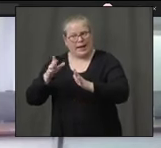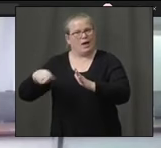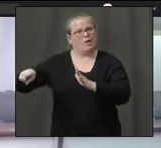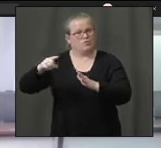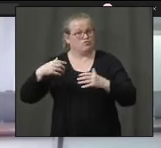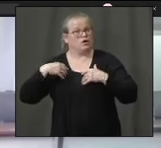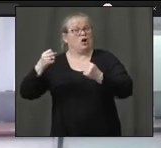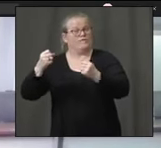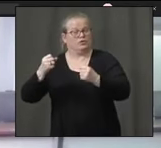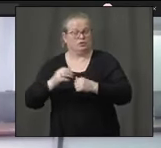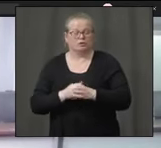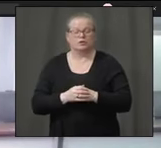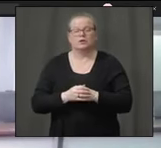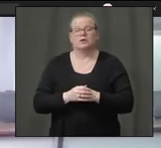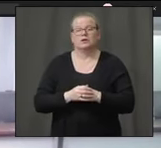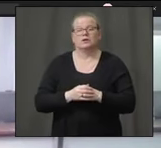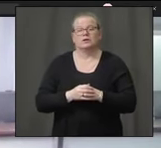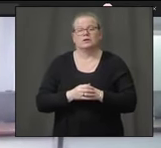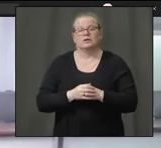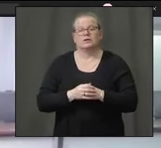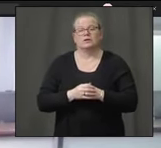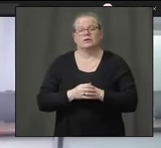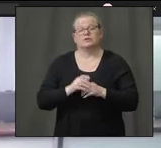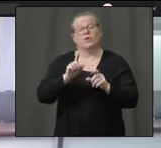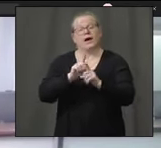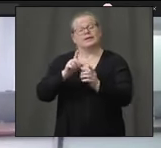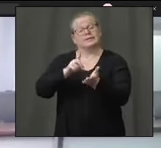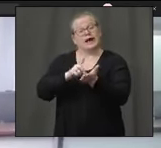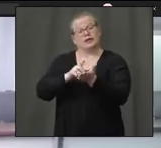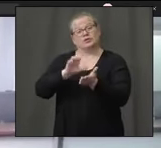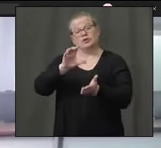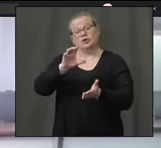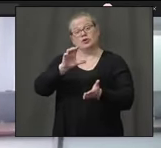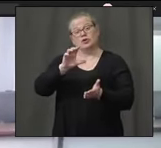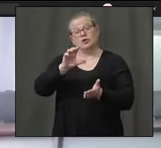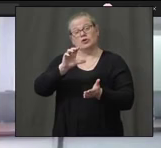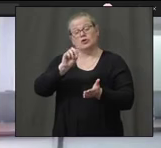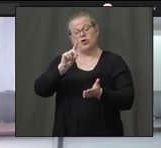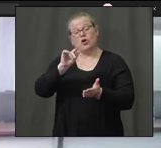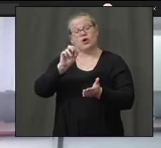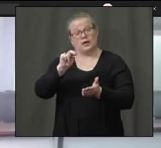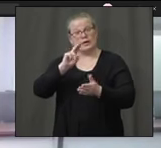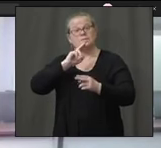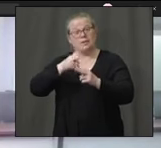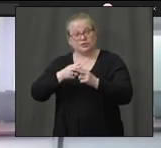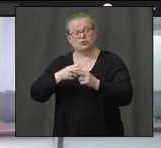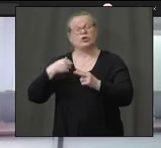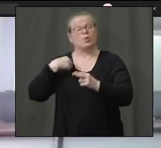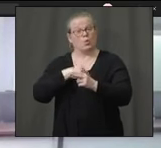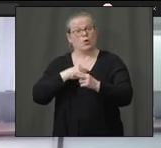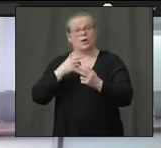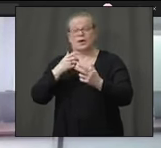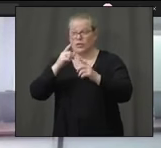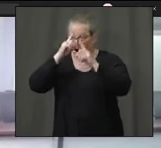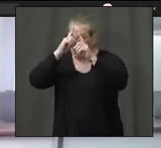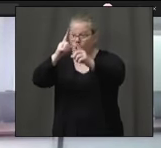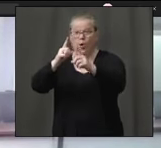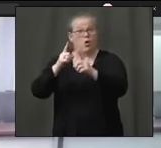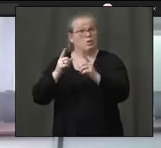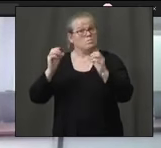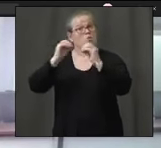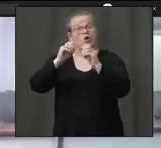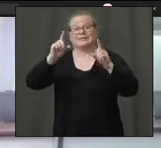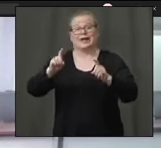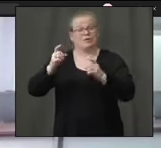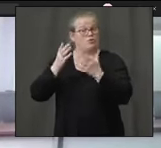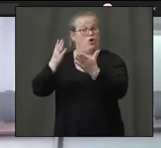as Dr. Cardin mentioned earlier, we are looking forward to being able to offer more testing to everybody. The data that we've